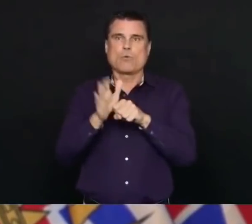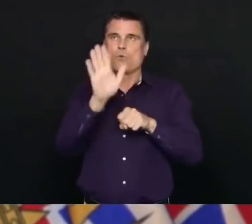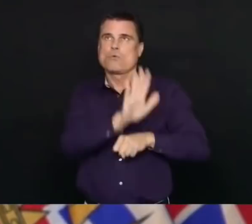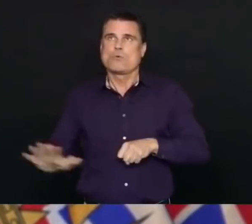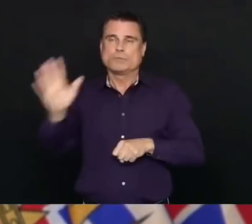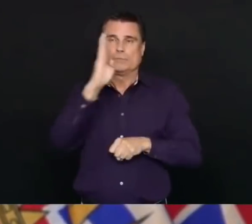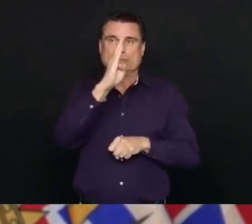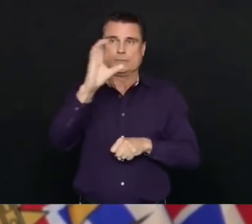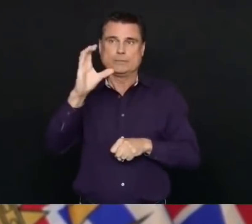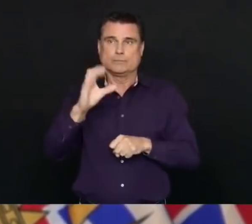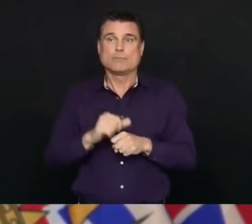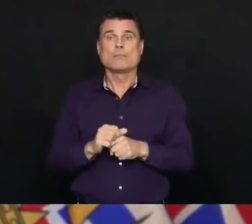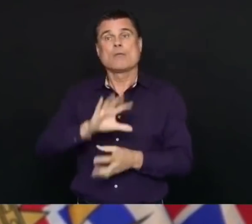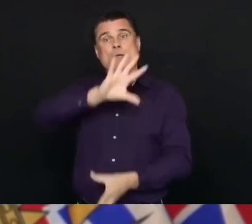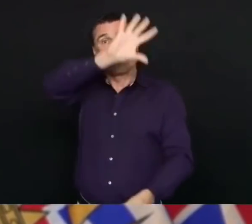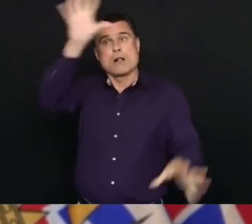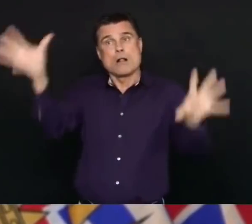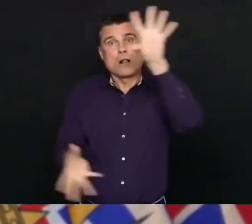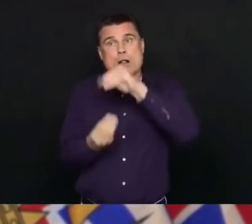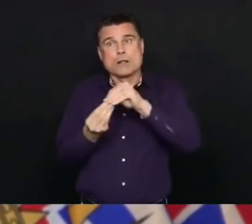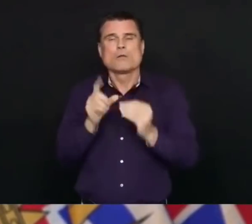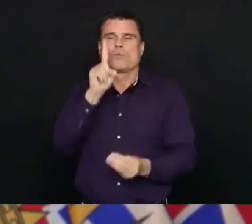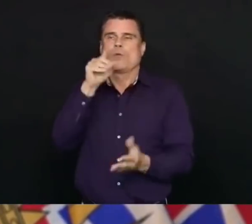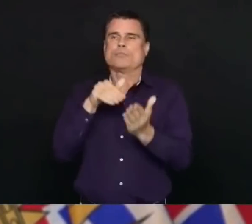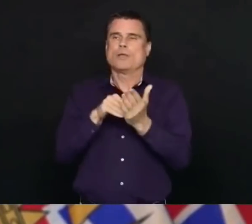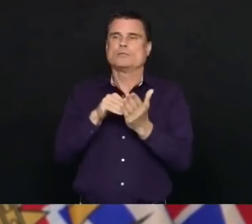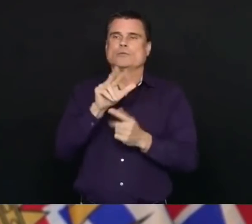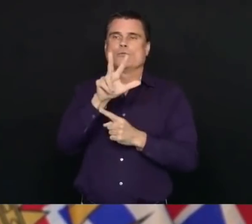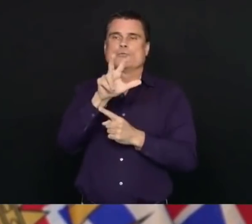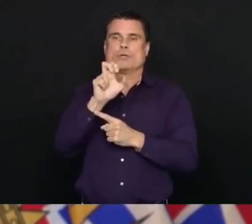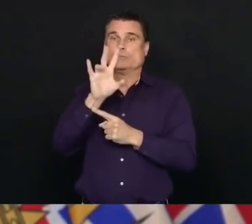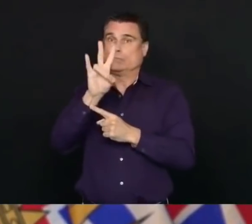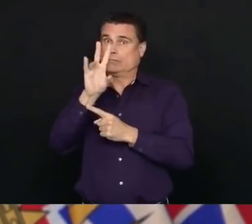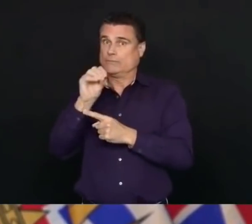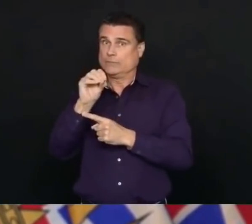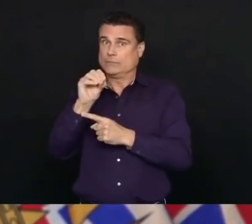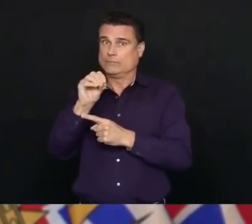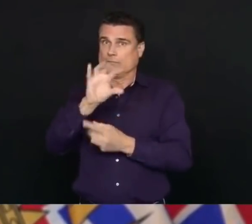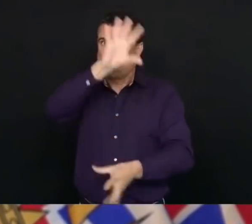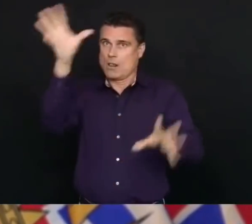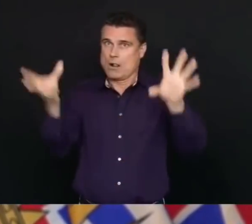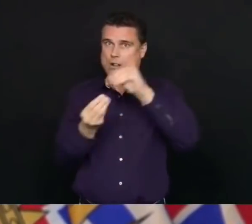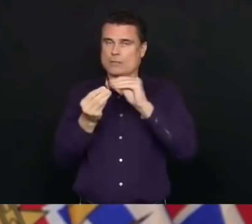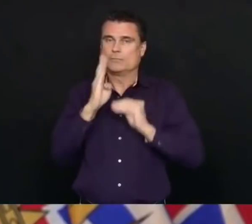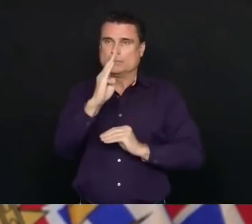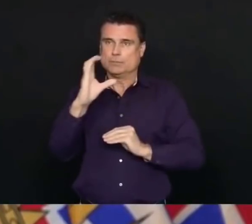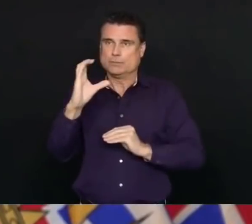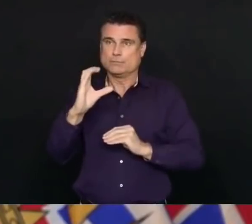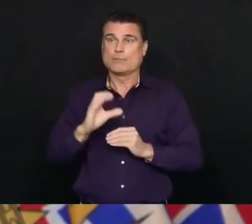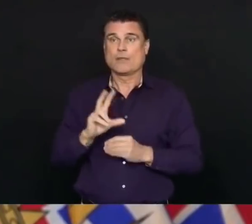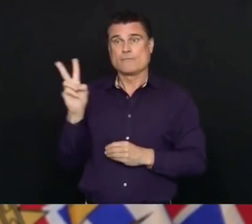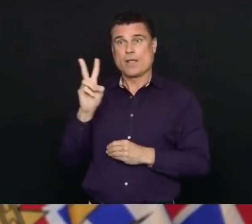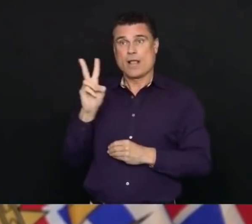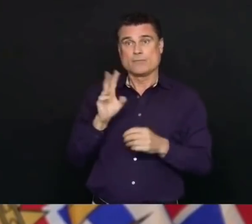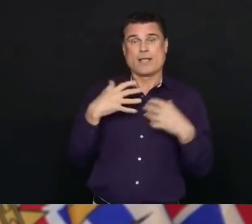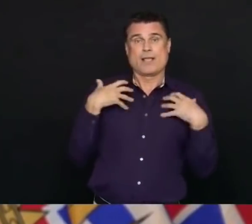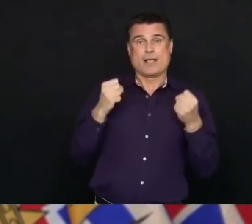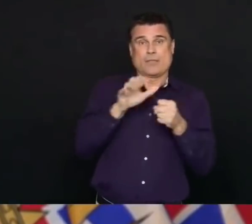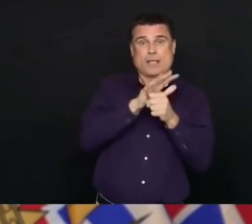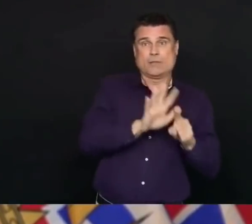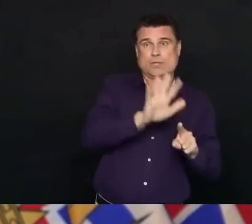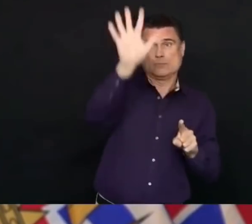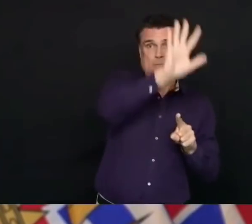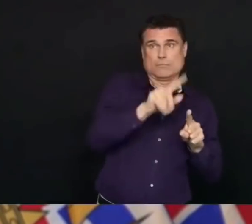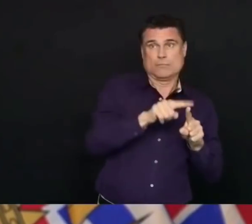total to 1,370. That includes 626 people in Vancouver Coastal Health,